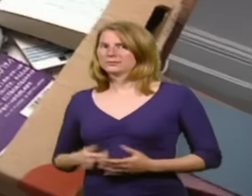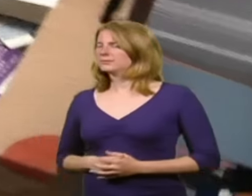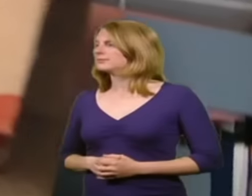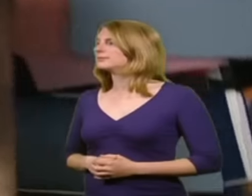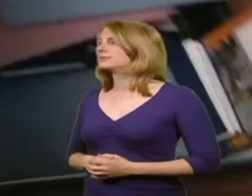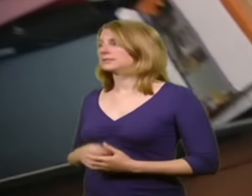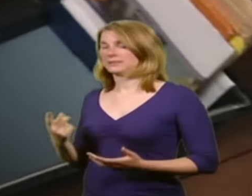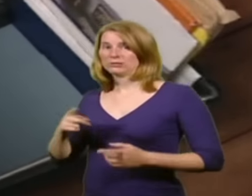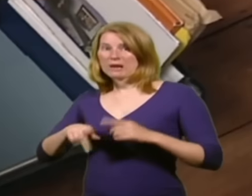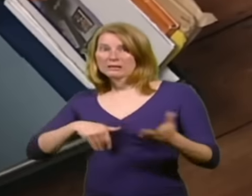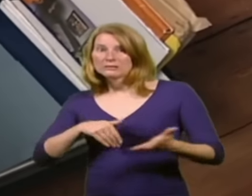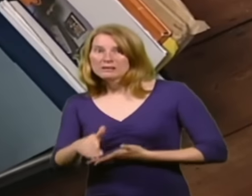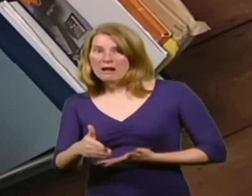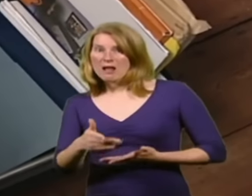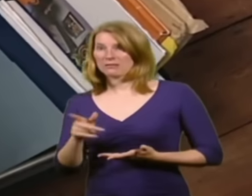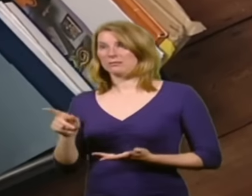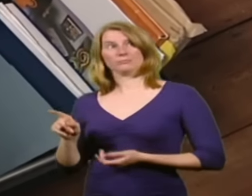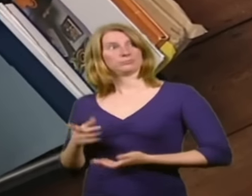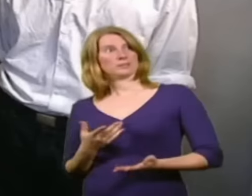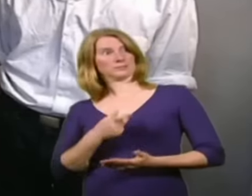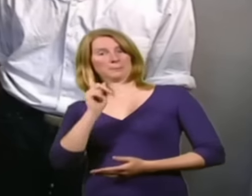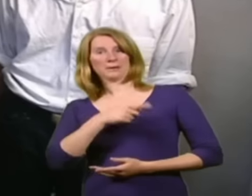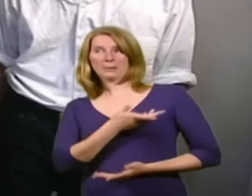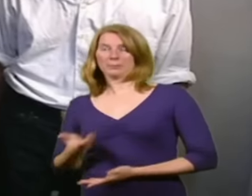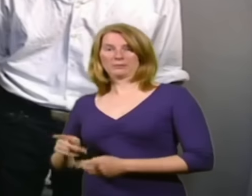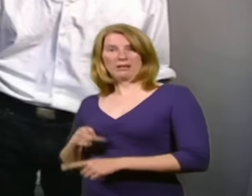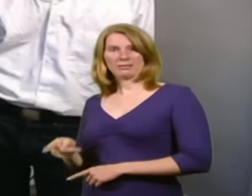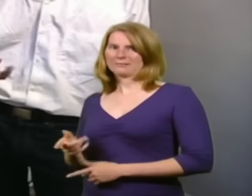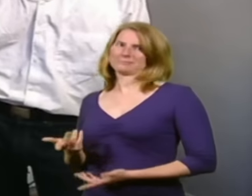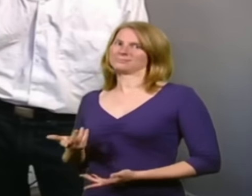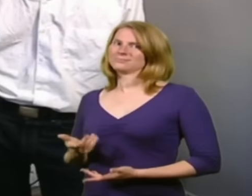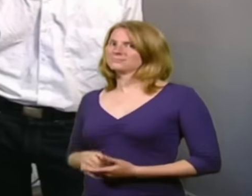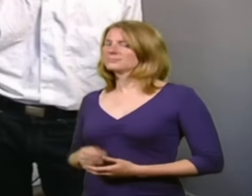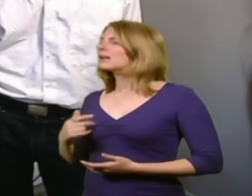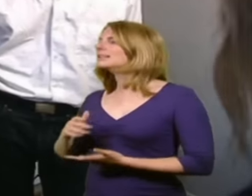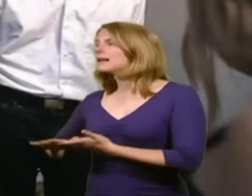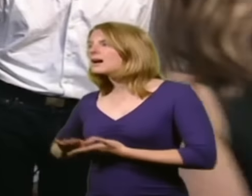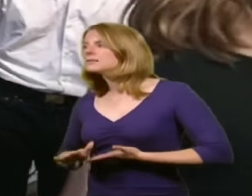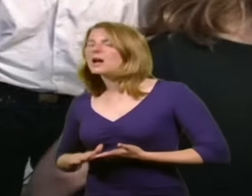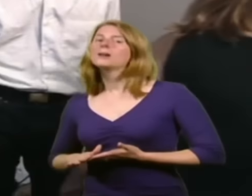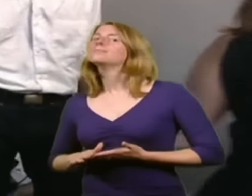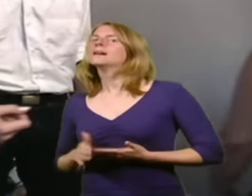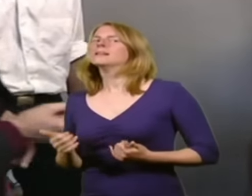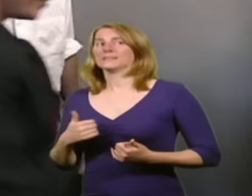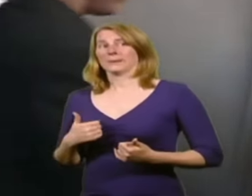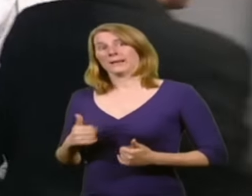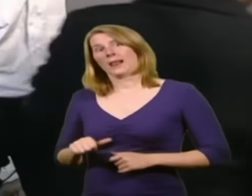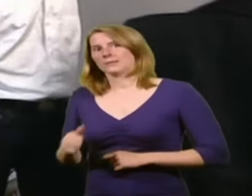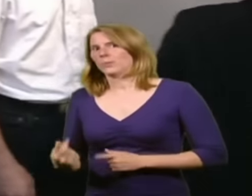Okay, maybe it could be a bit tidier. A bit. A lot tidier. Shall we move on? Sure. Thanks. see you.